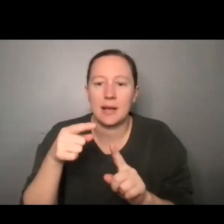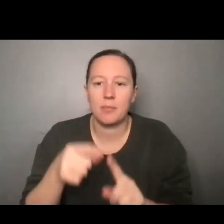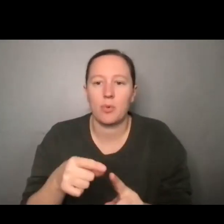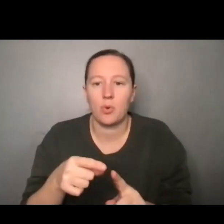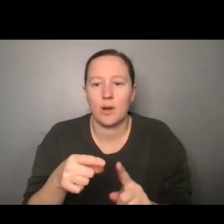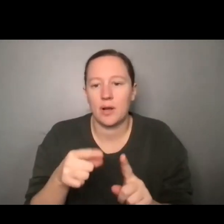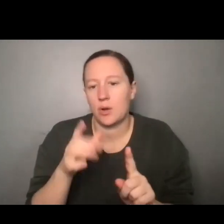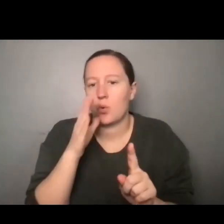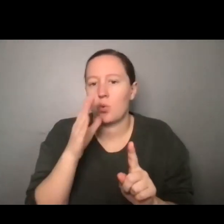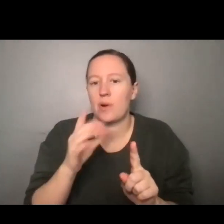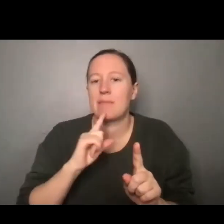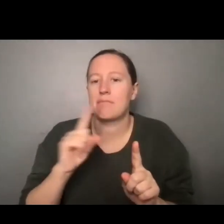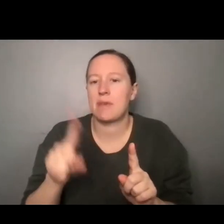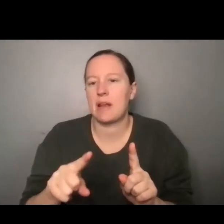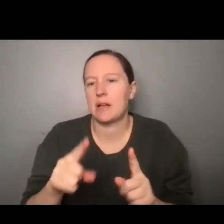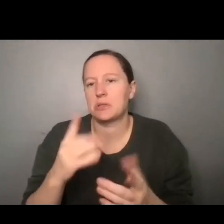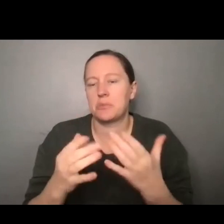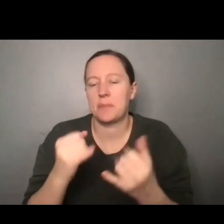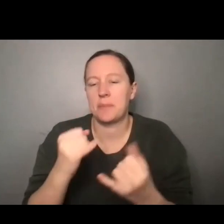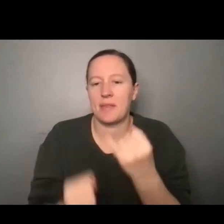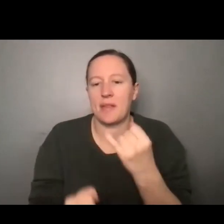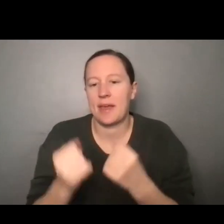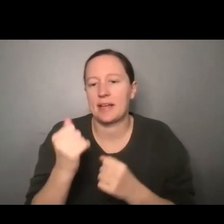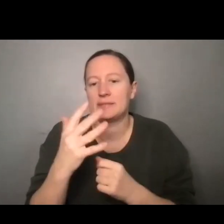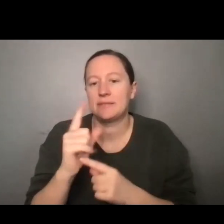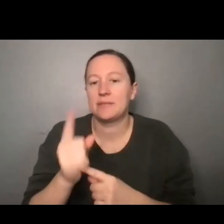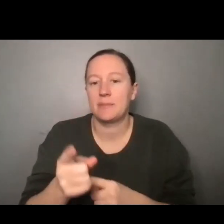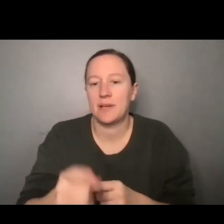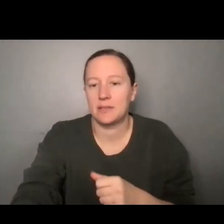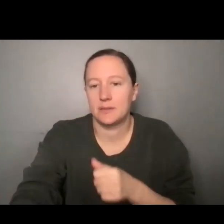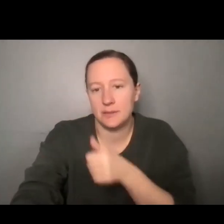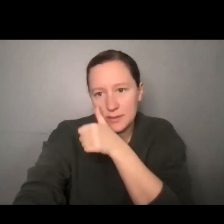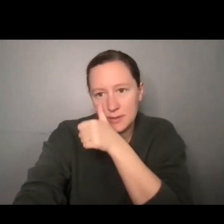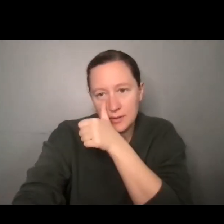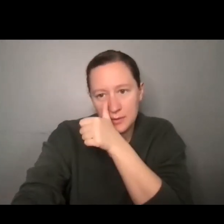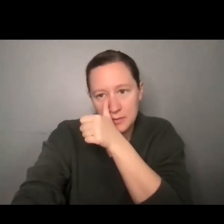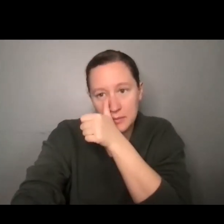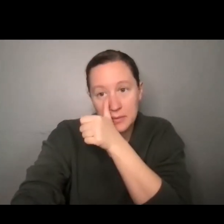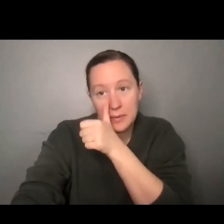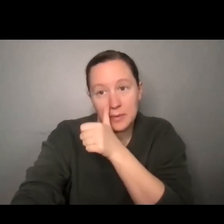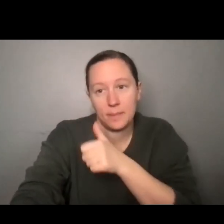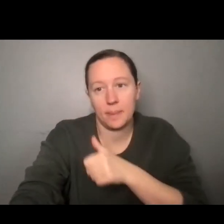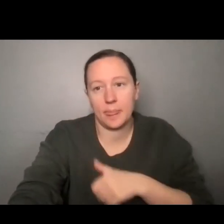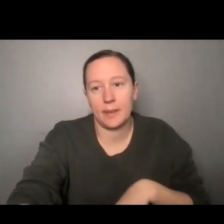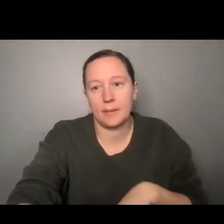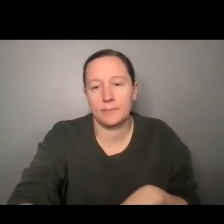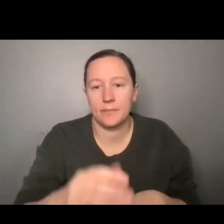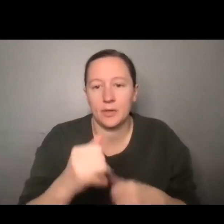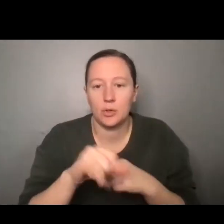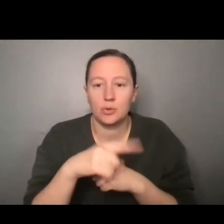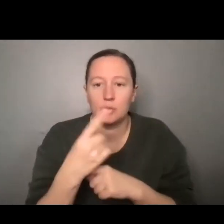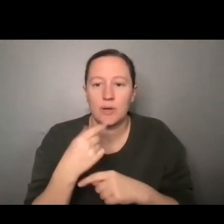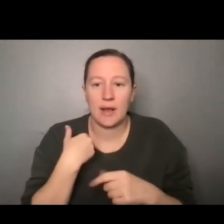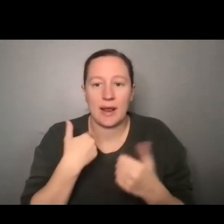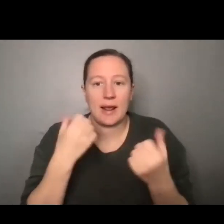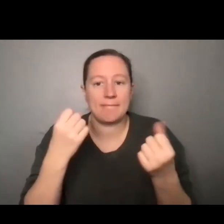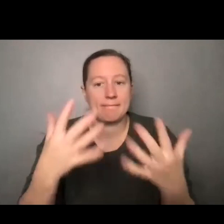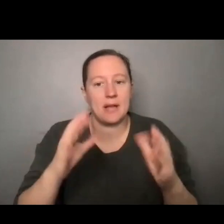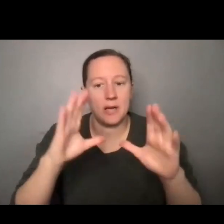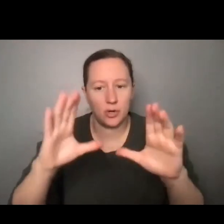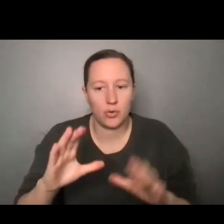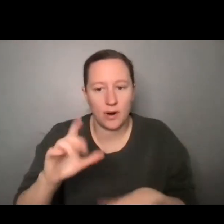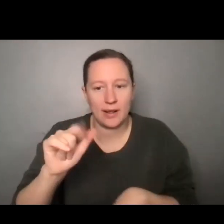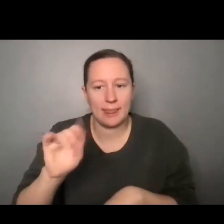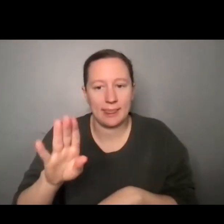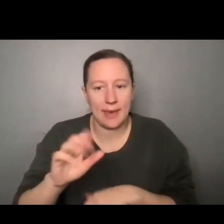to them in about the last 15 minutes or so. Okay, so today we have a bunch of really great lab alumni from